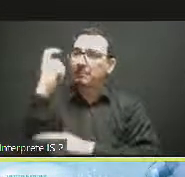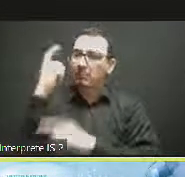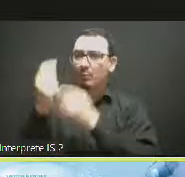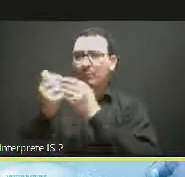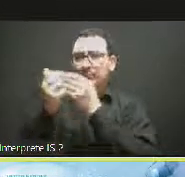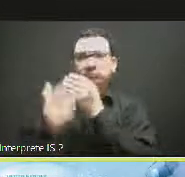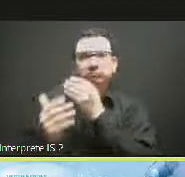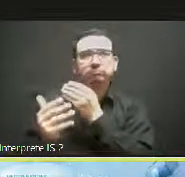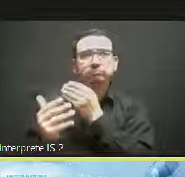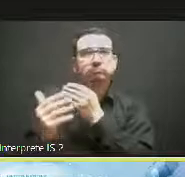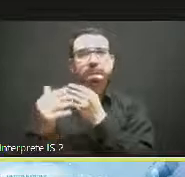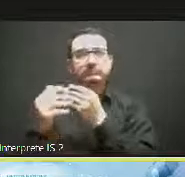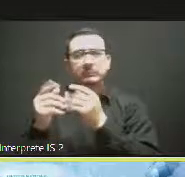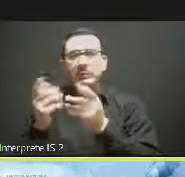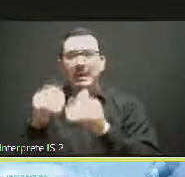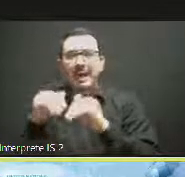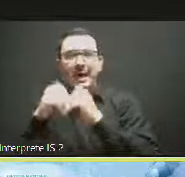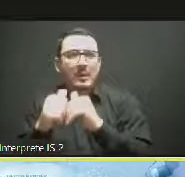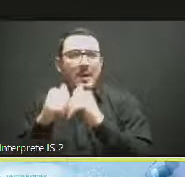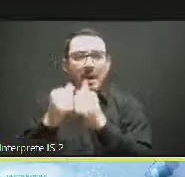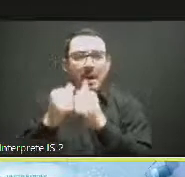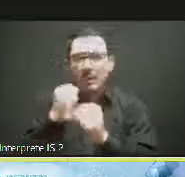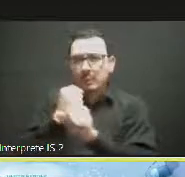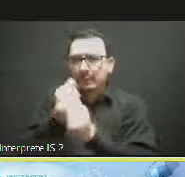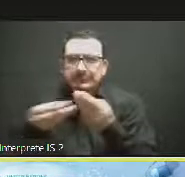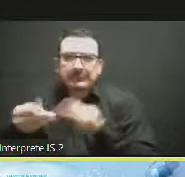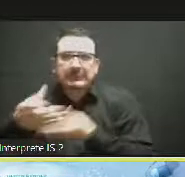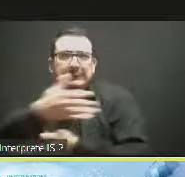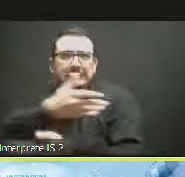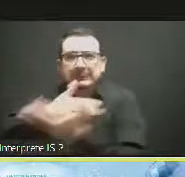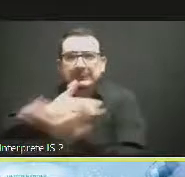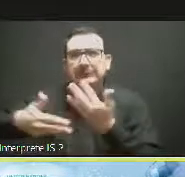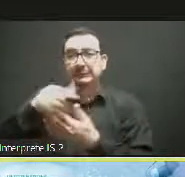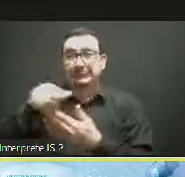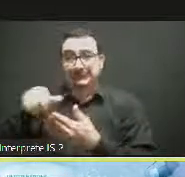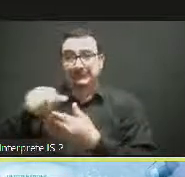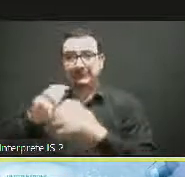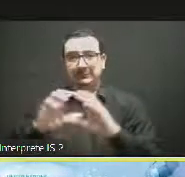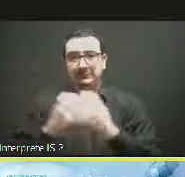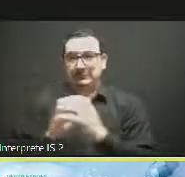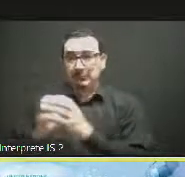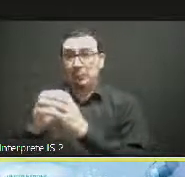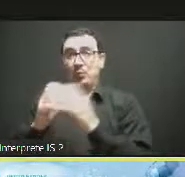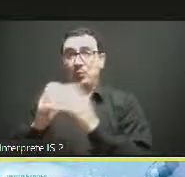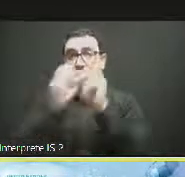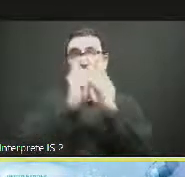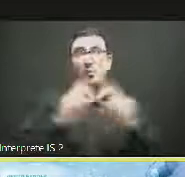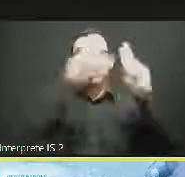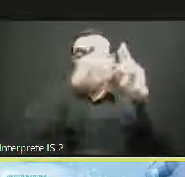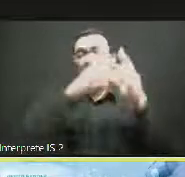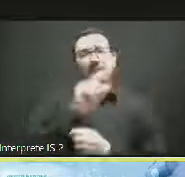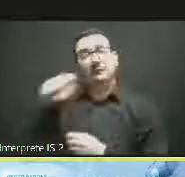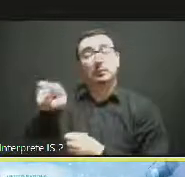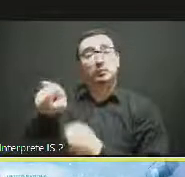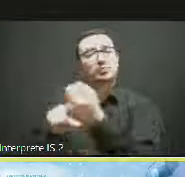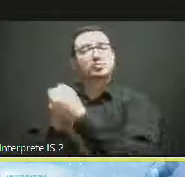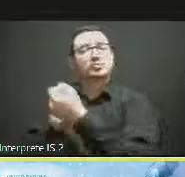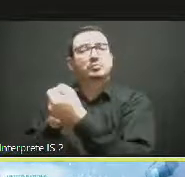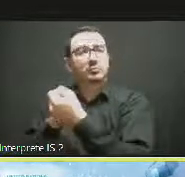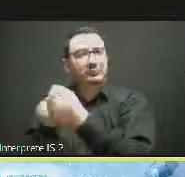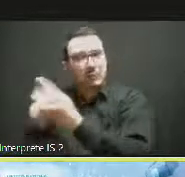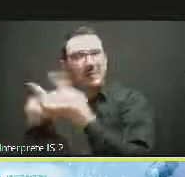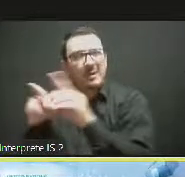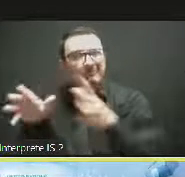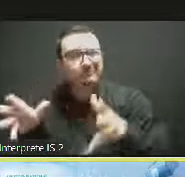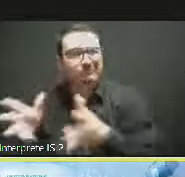particularly with the EU support, with other partners, international partners, we can